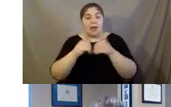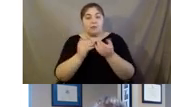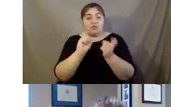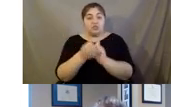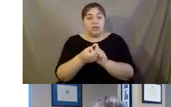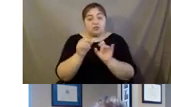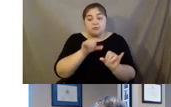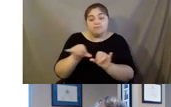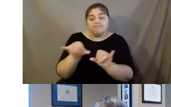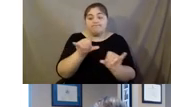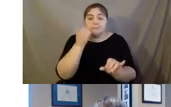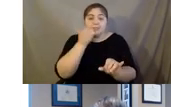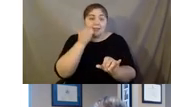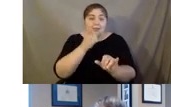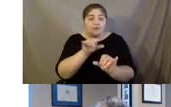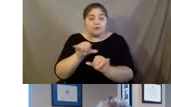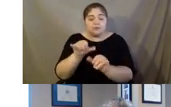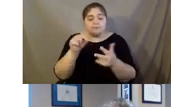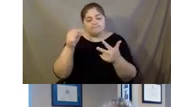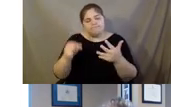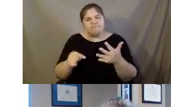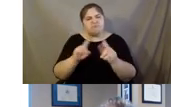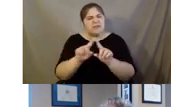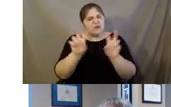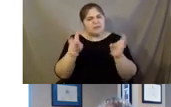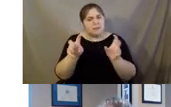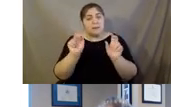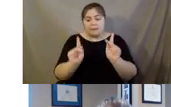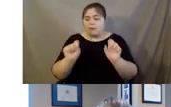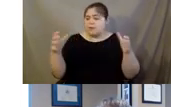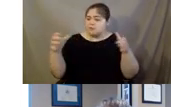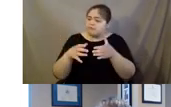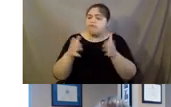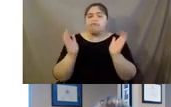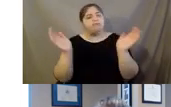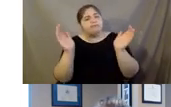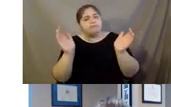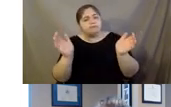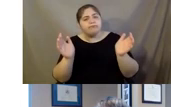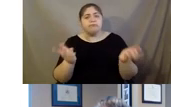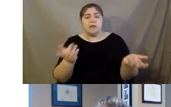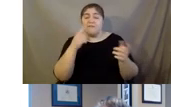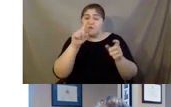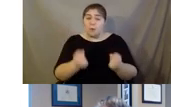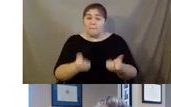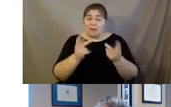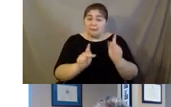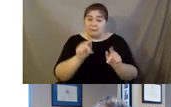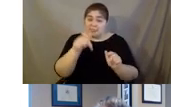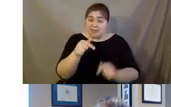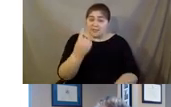seasons of change, topics like that where people can just come together and talk a little bit. And for many people, this is the one